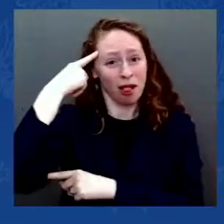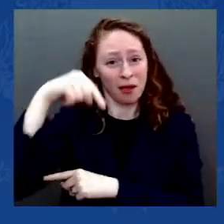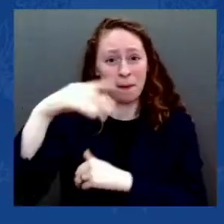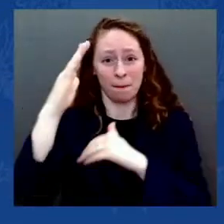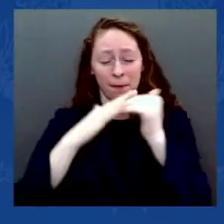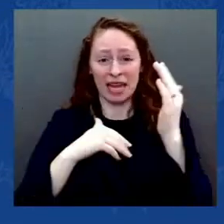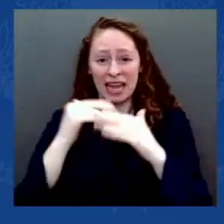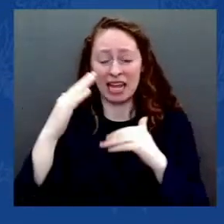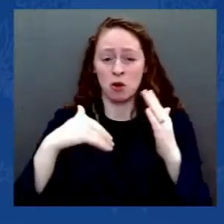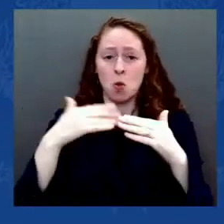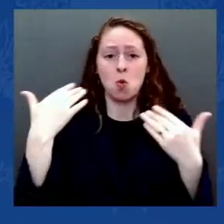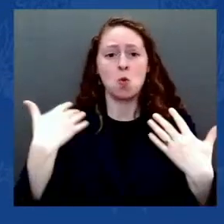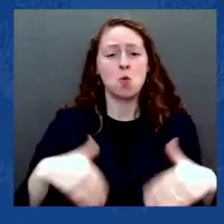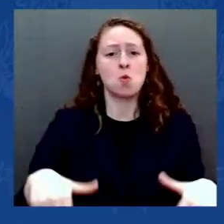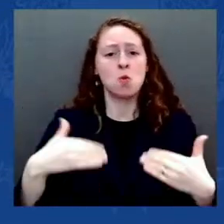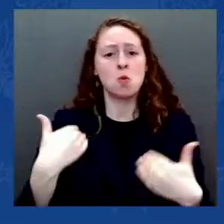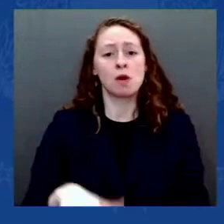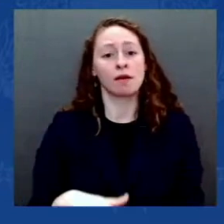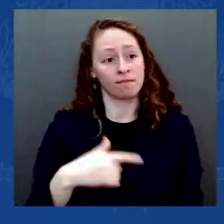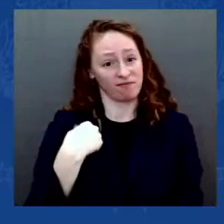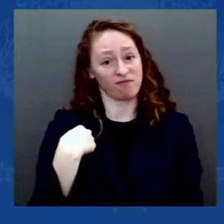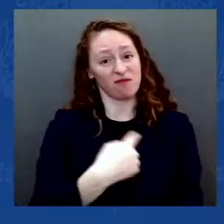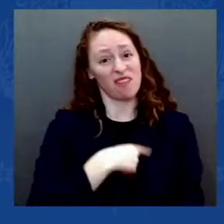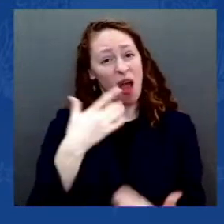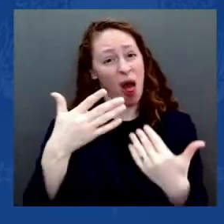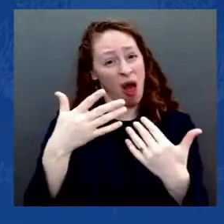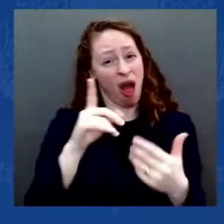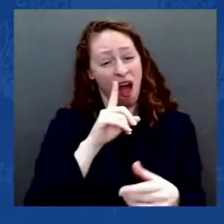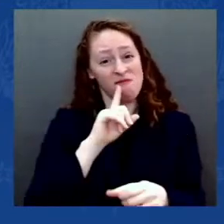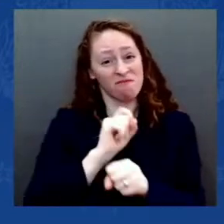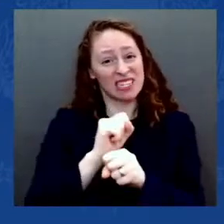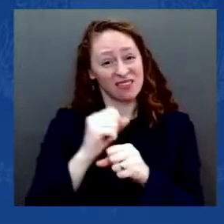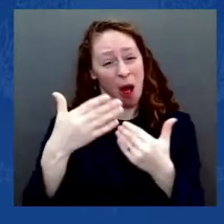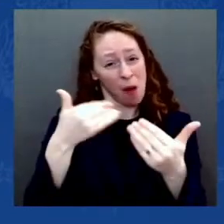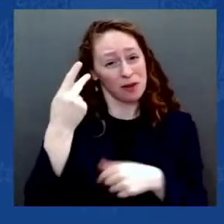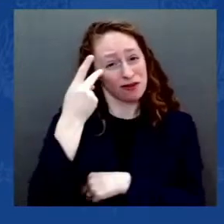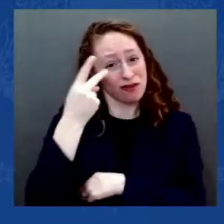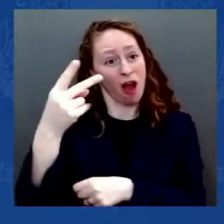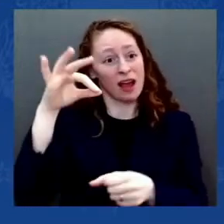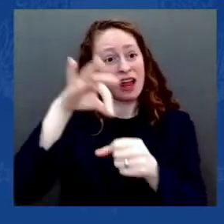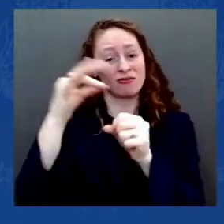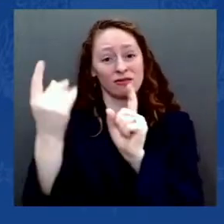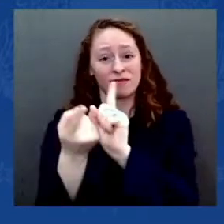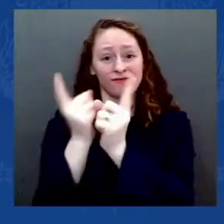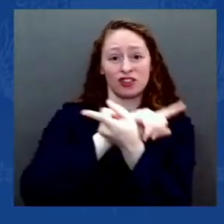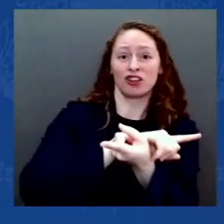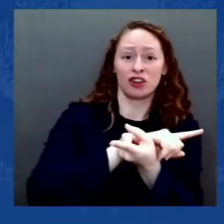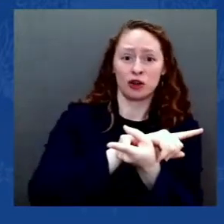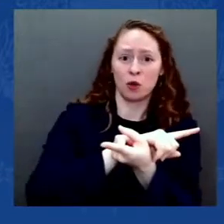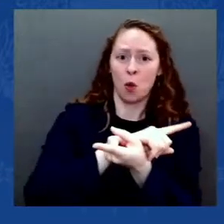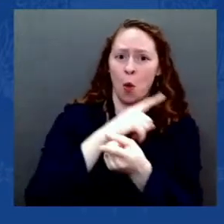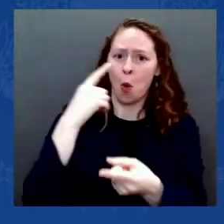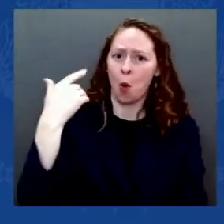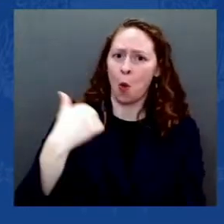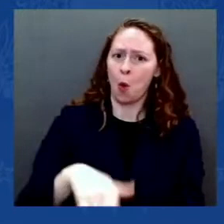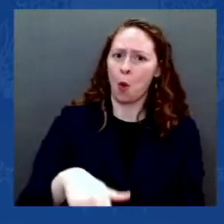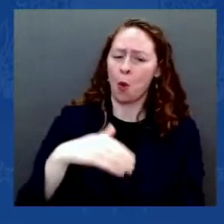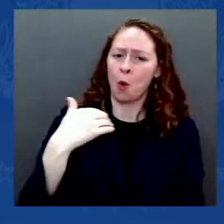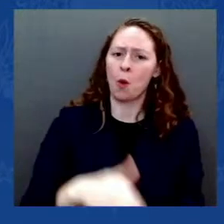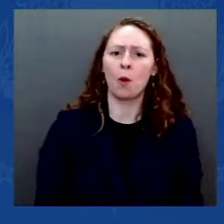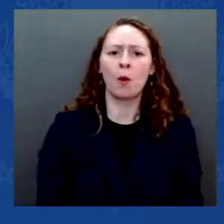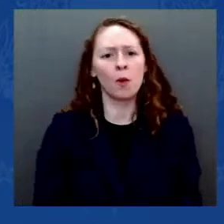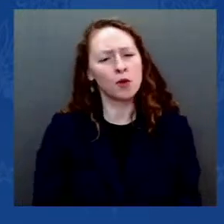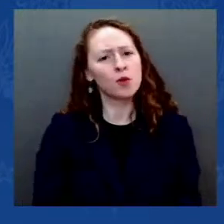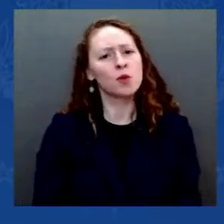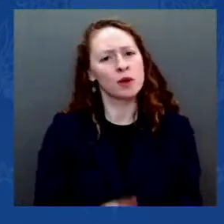That reflects the fragility of democracy. Yet, the resolve I saw